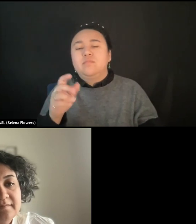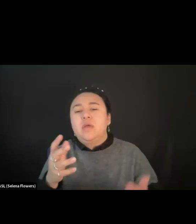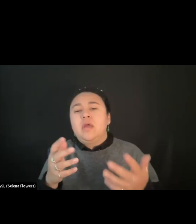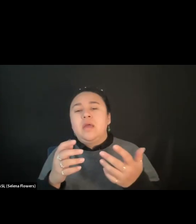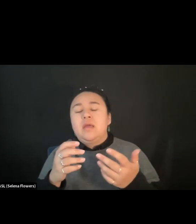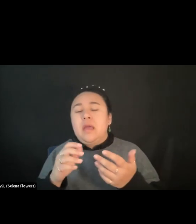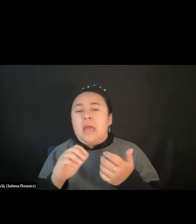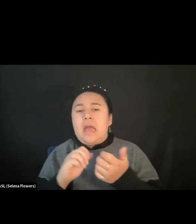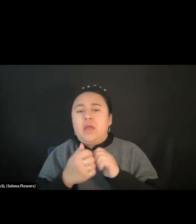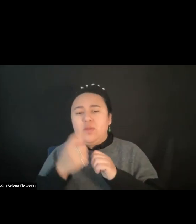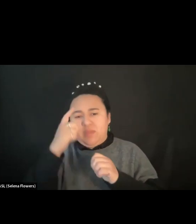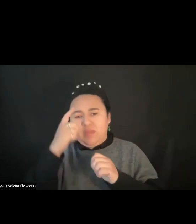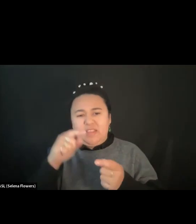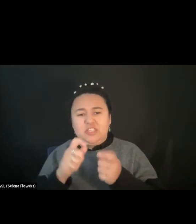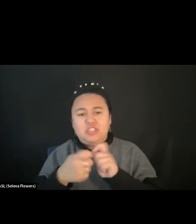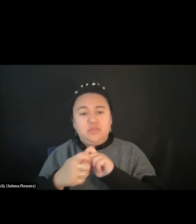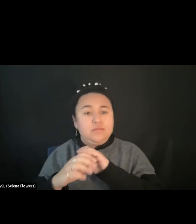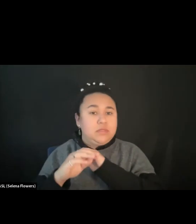both aesthetics and narrative?